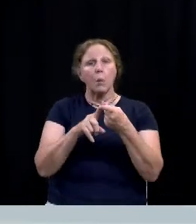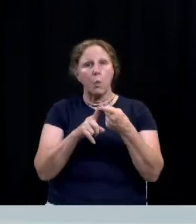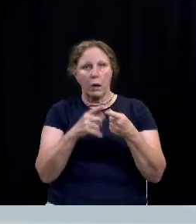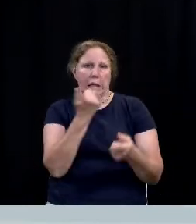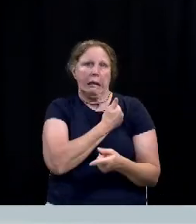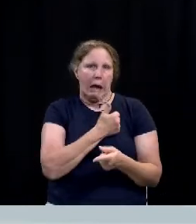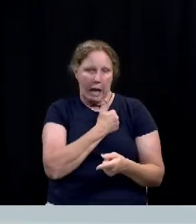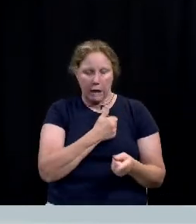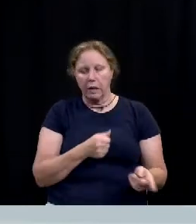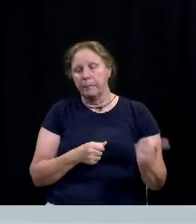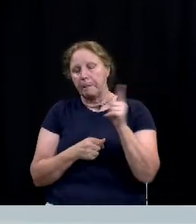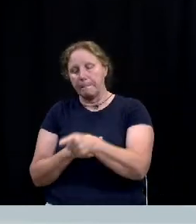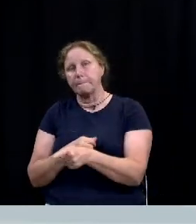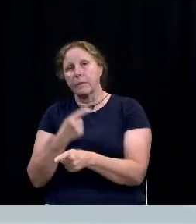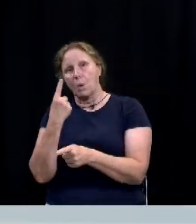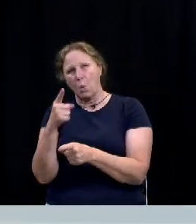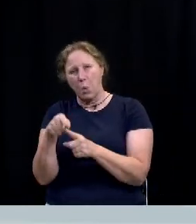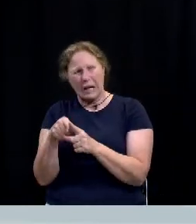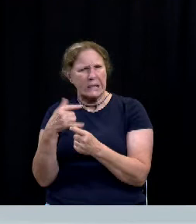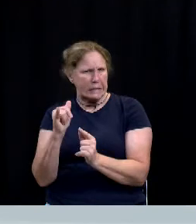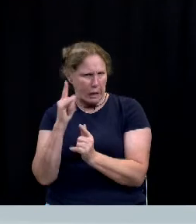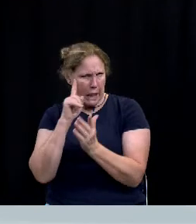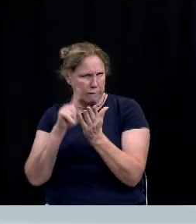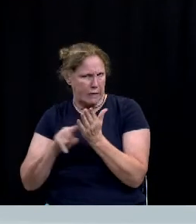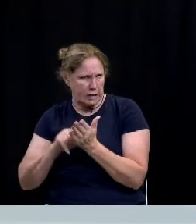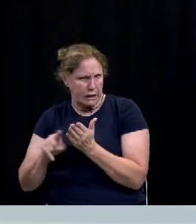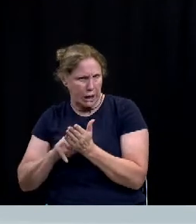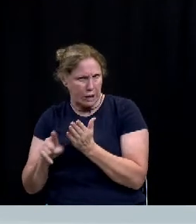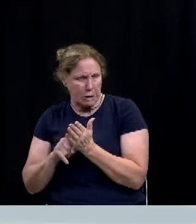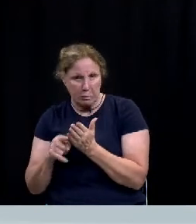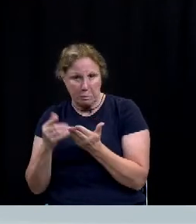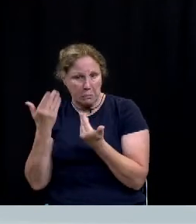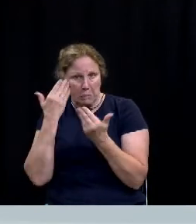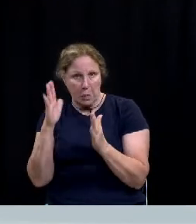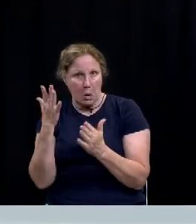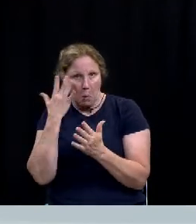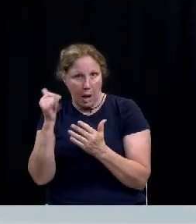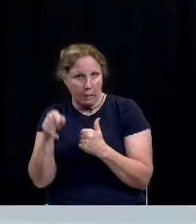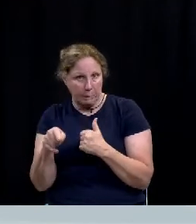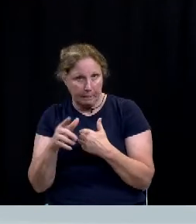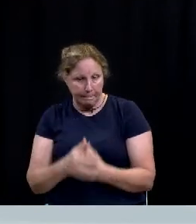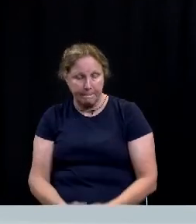related and one case we're still investigating and don't have a clear motive